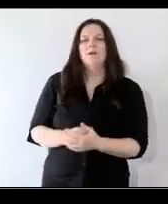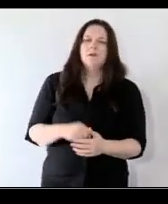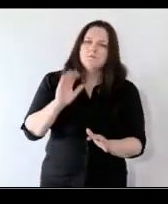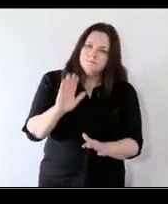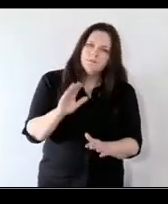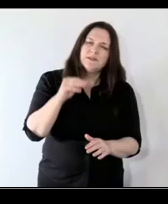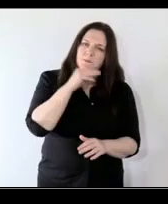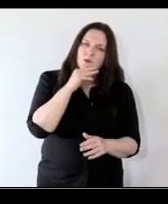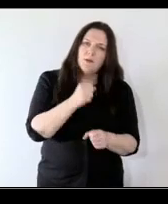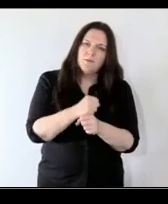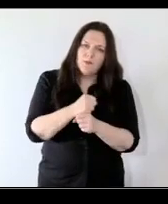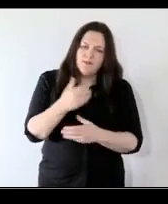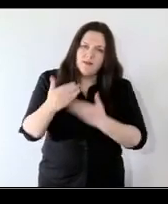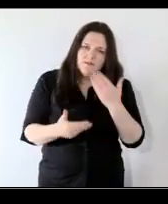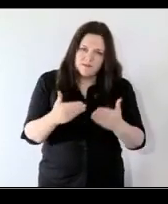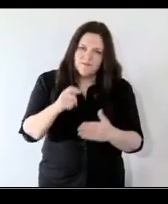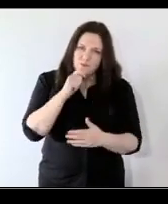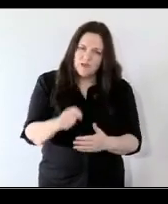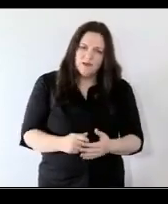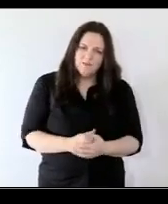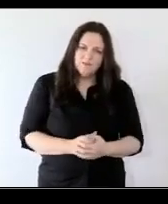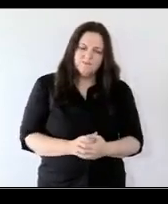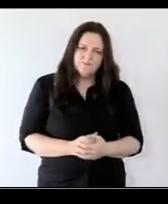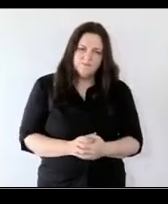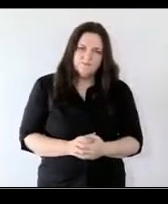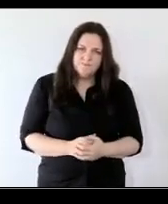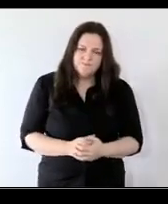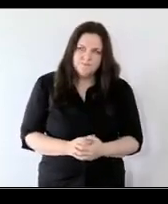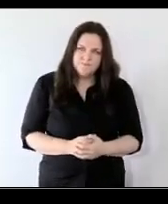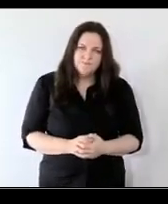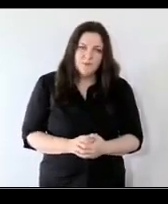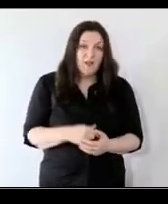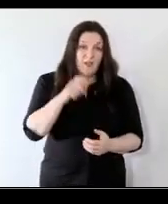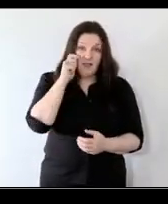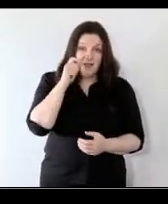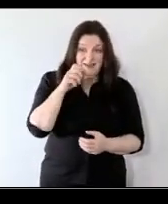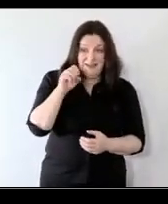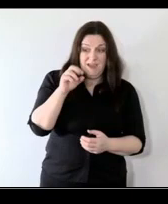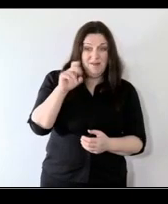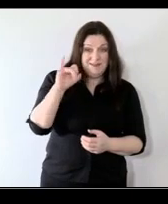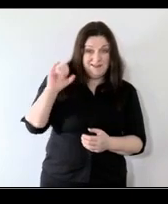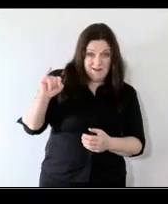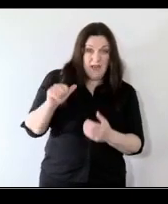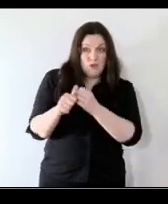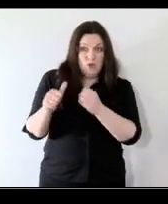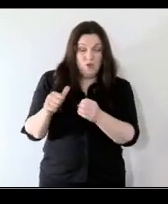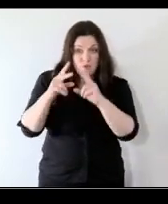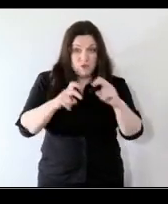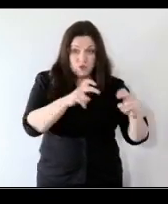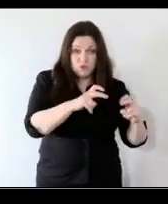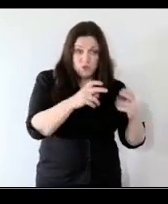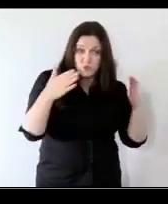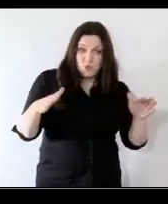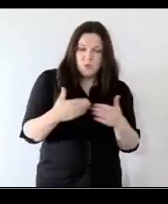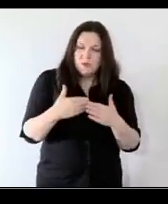is very much about the narrative that you tell and i think what yes or i work and other work has shown us that we talk about